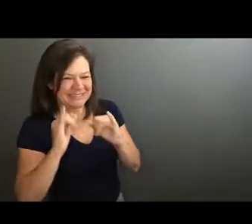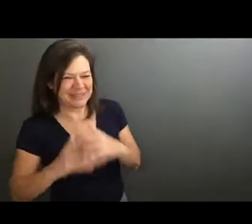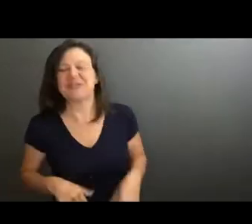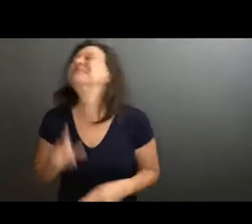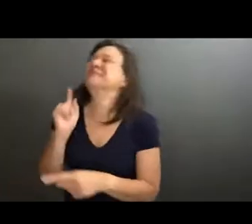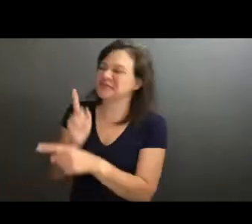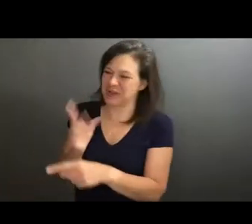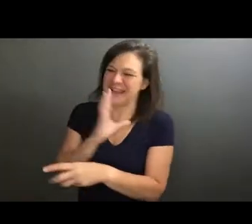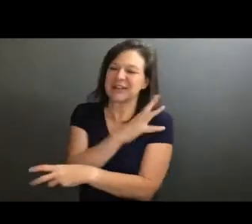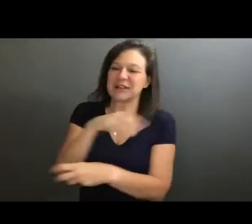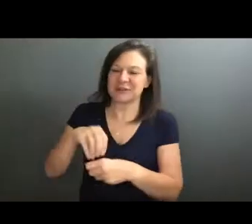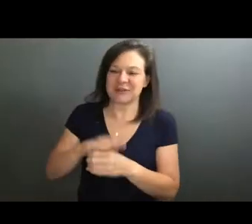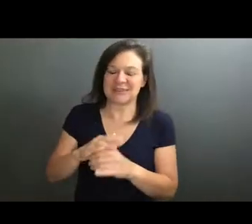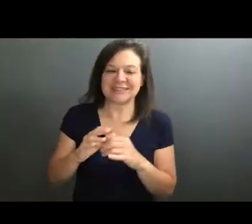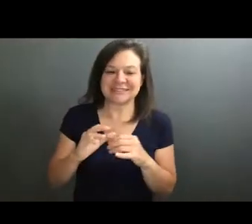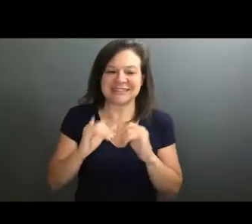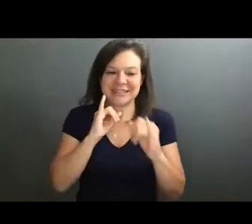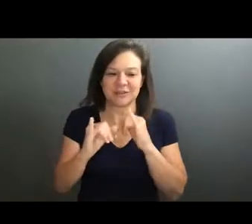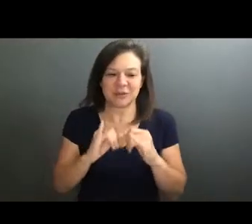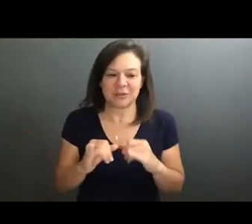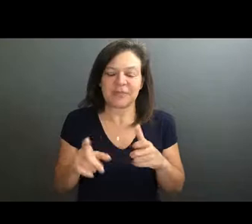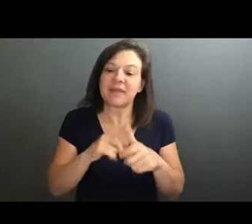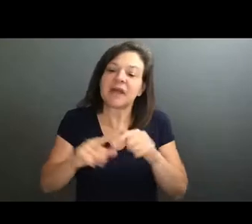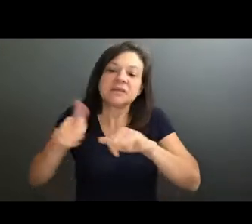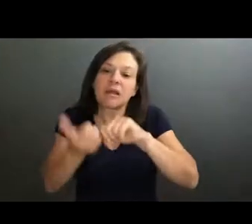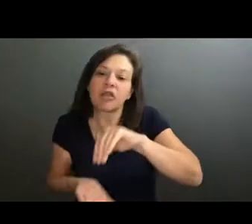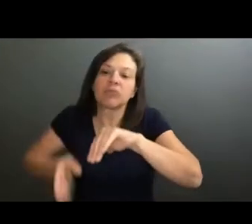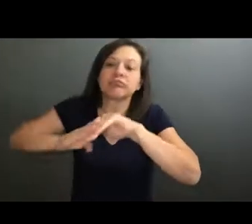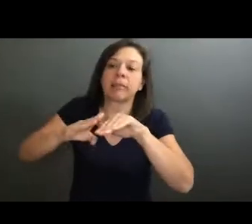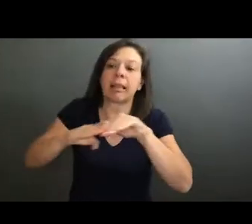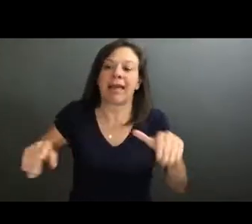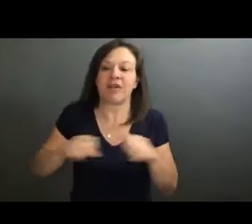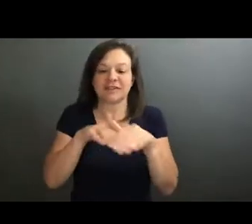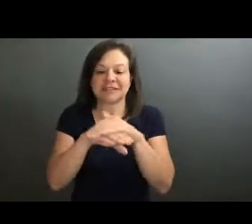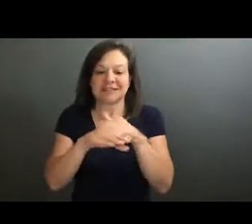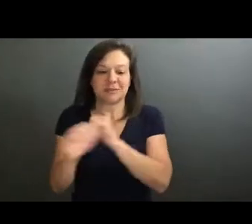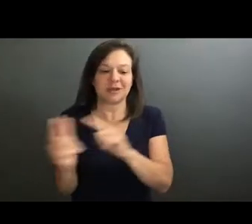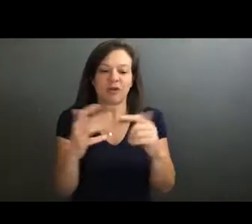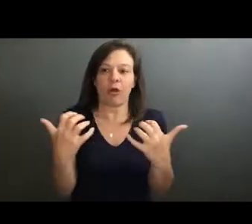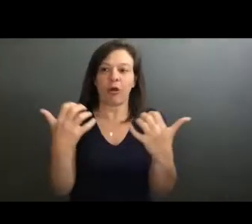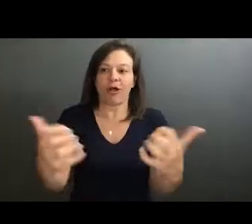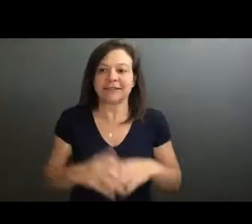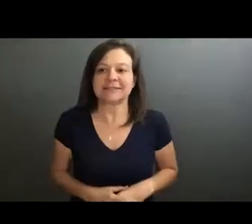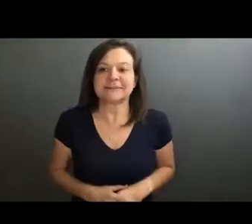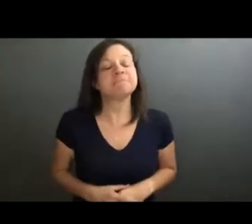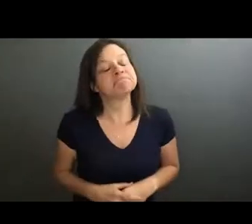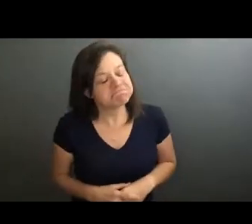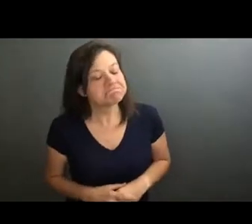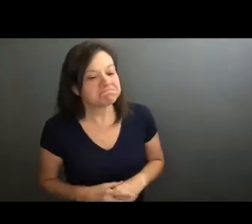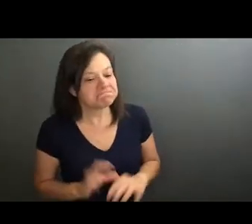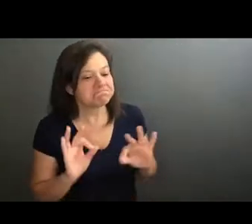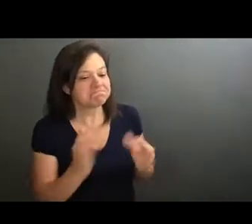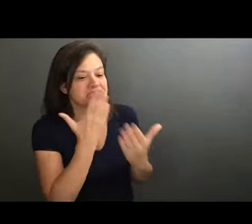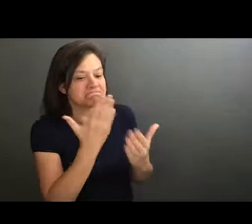which will be included and which is really kind of a different as another layer of accessibility for all audiences. Wonderful. Thank you.